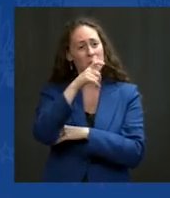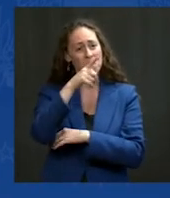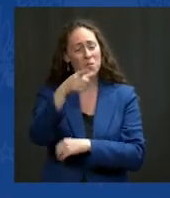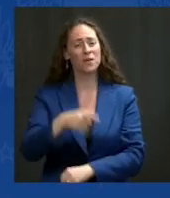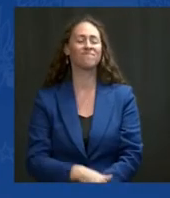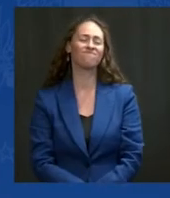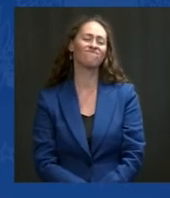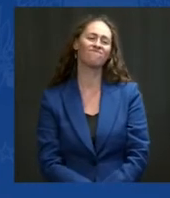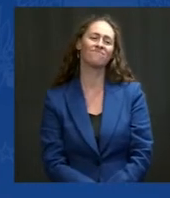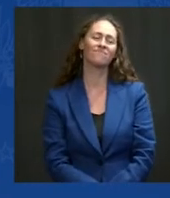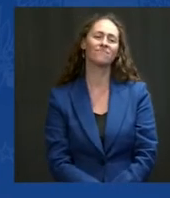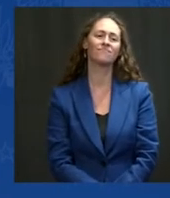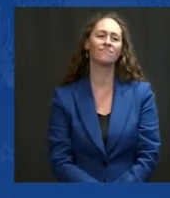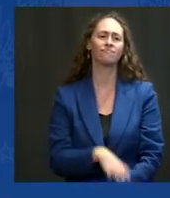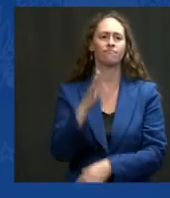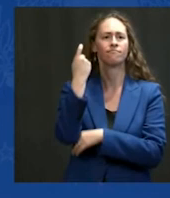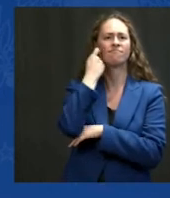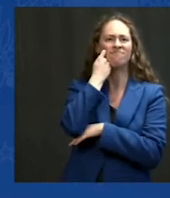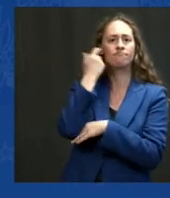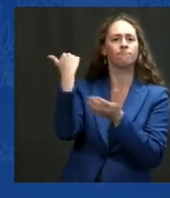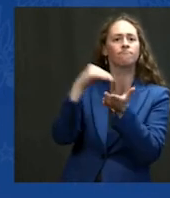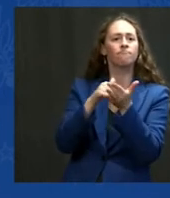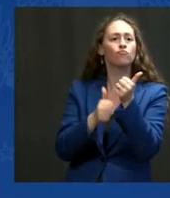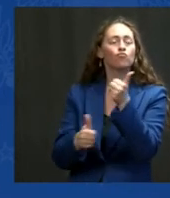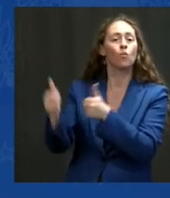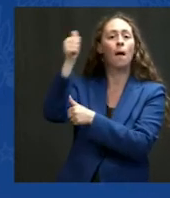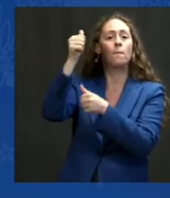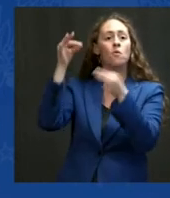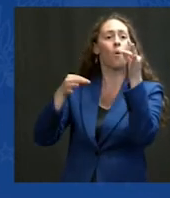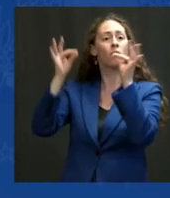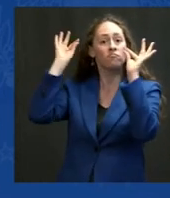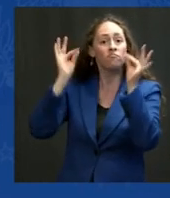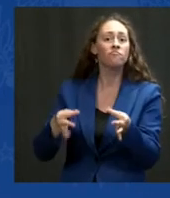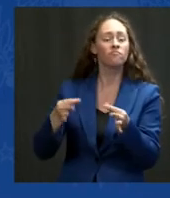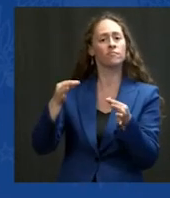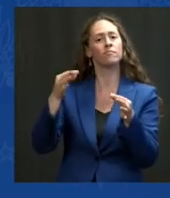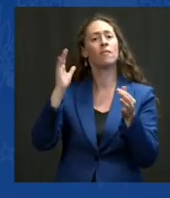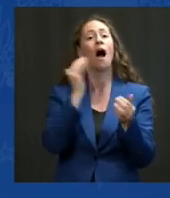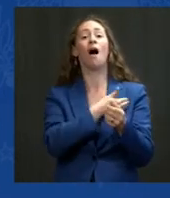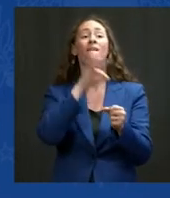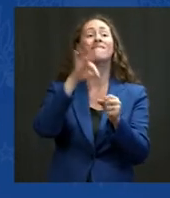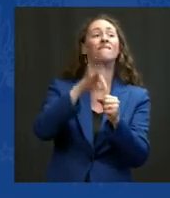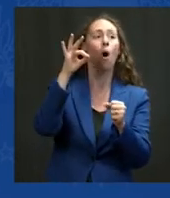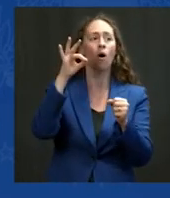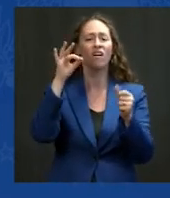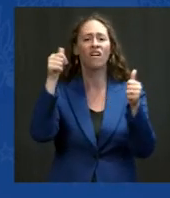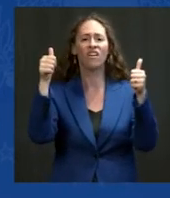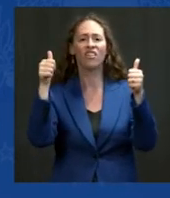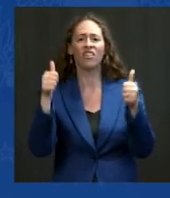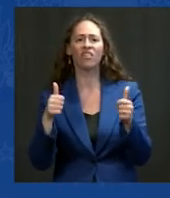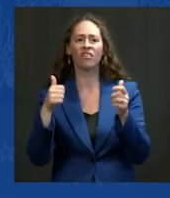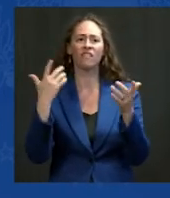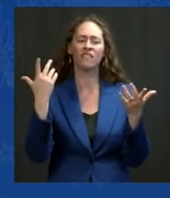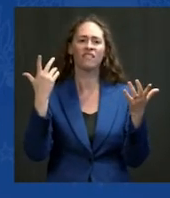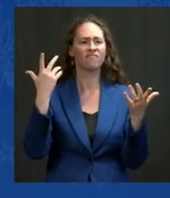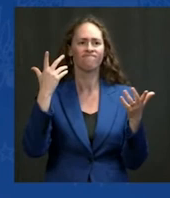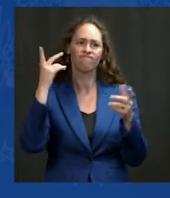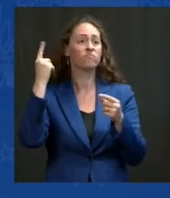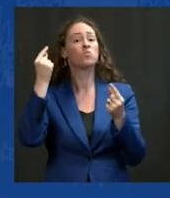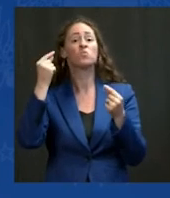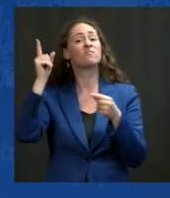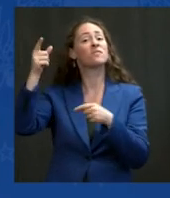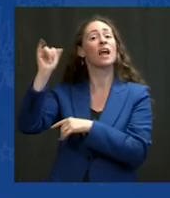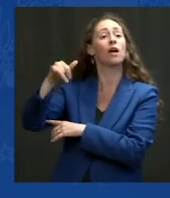yet again weakened the Voting Rights Act and upheld what Justice Kagan called, quote, a significant